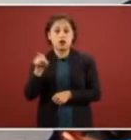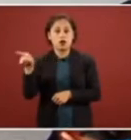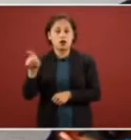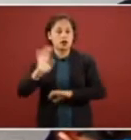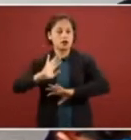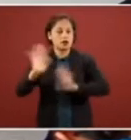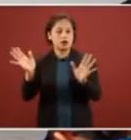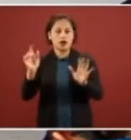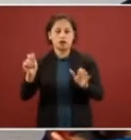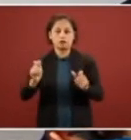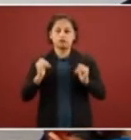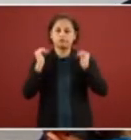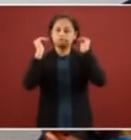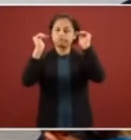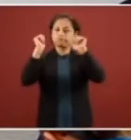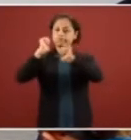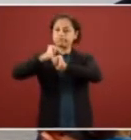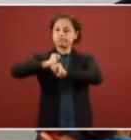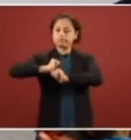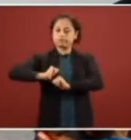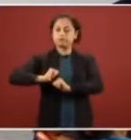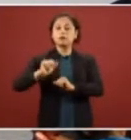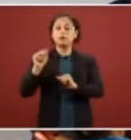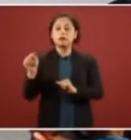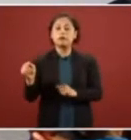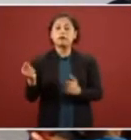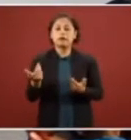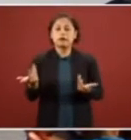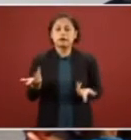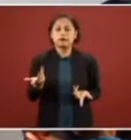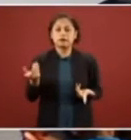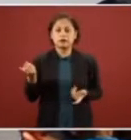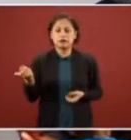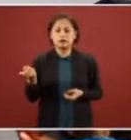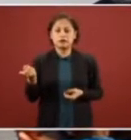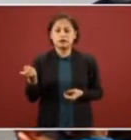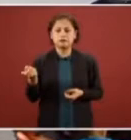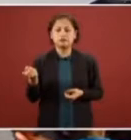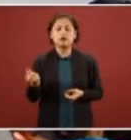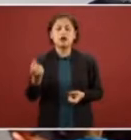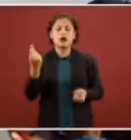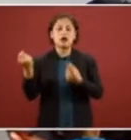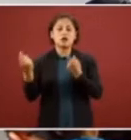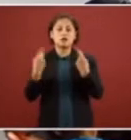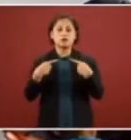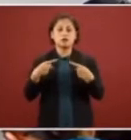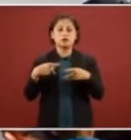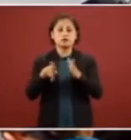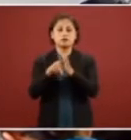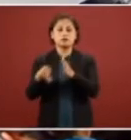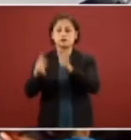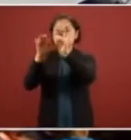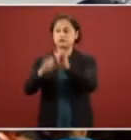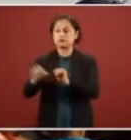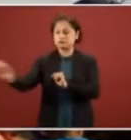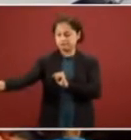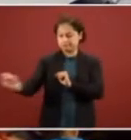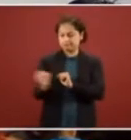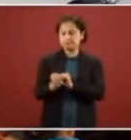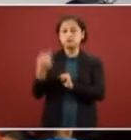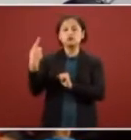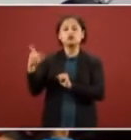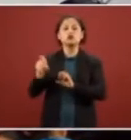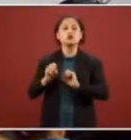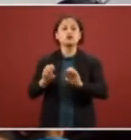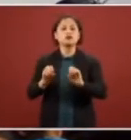in his pipe he used to take these newspaper journalists to his centers